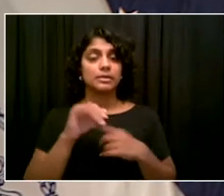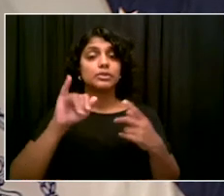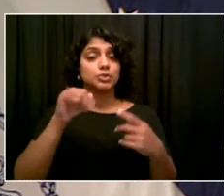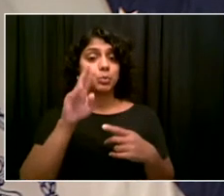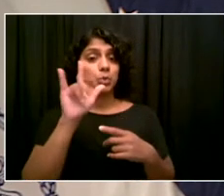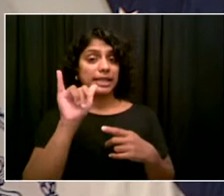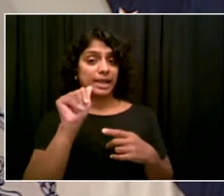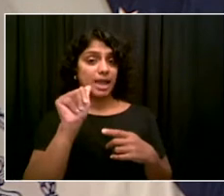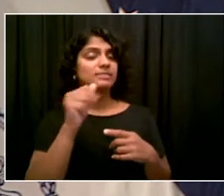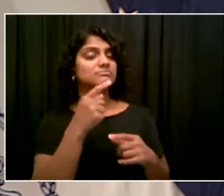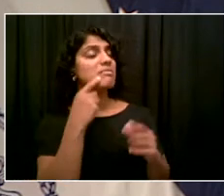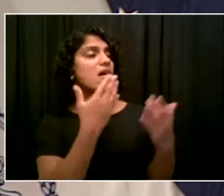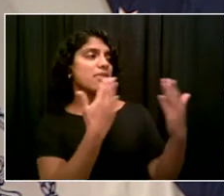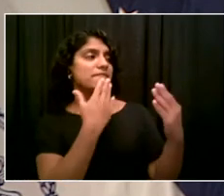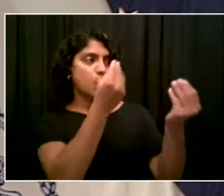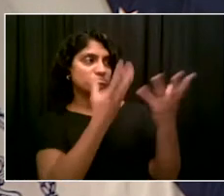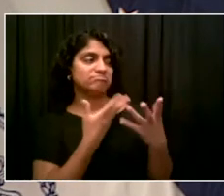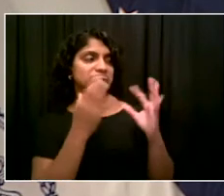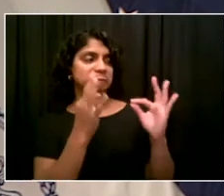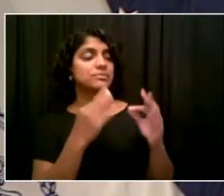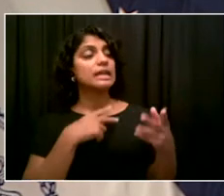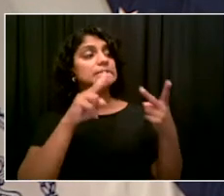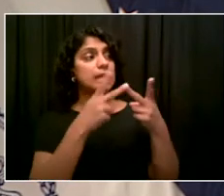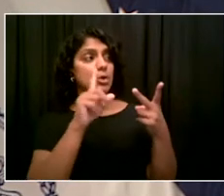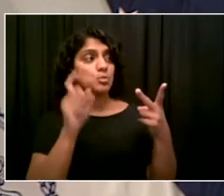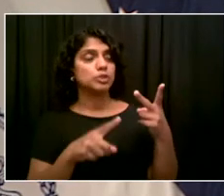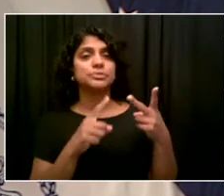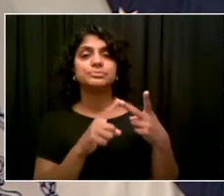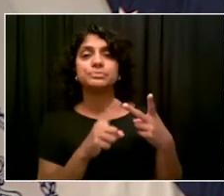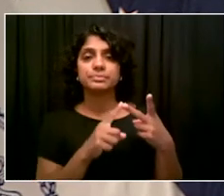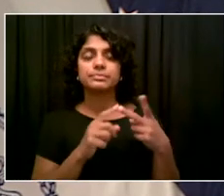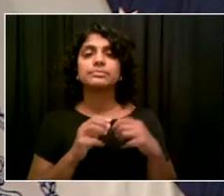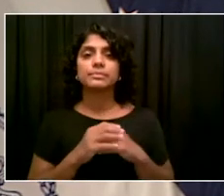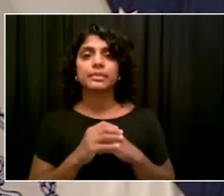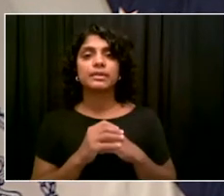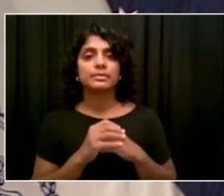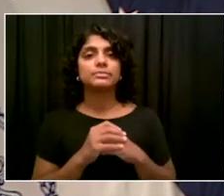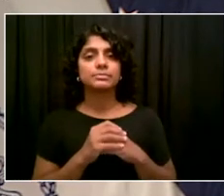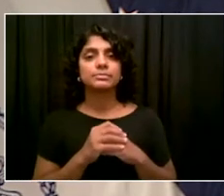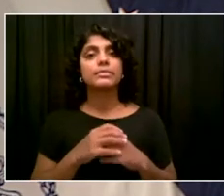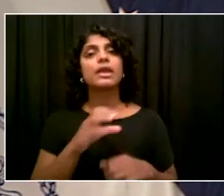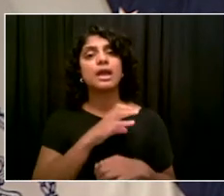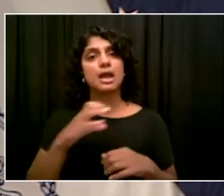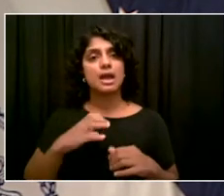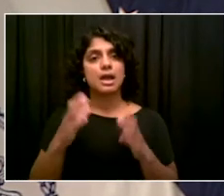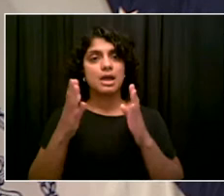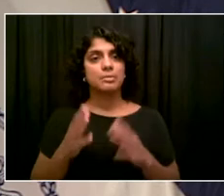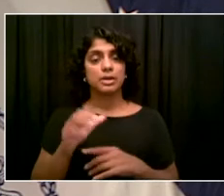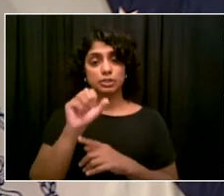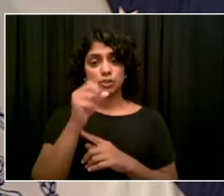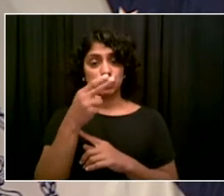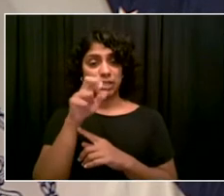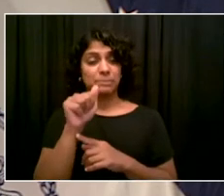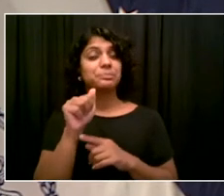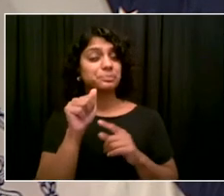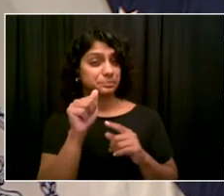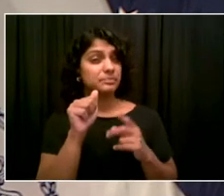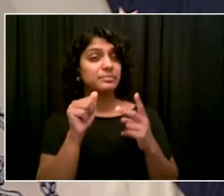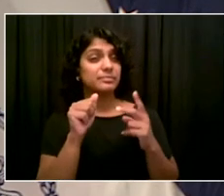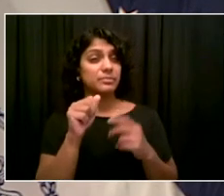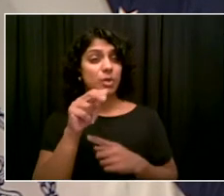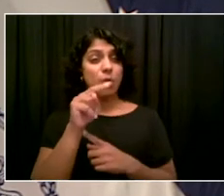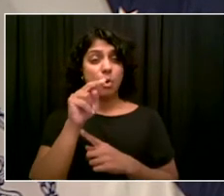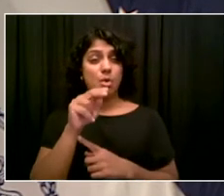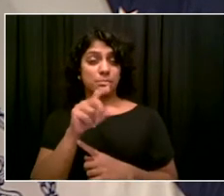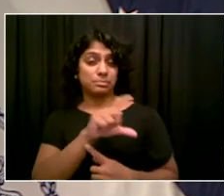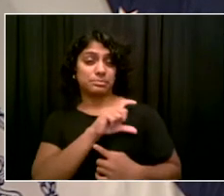Commissioner Shea was on New York One this morning, seemed pretty perturbed about the gang-related shootings and the